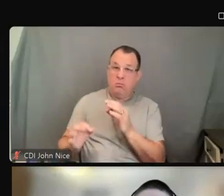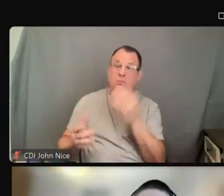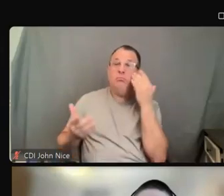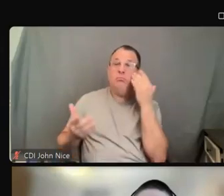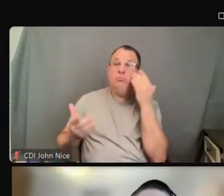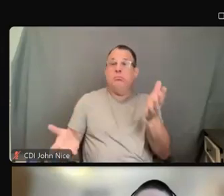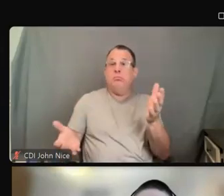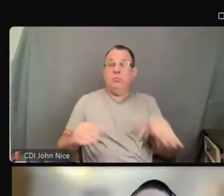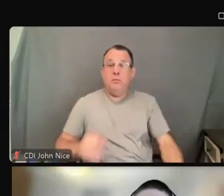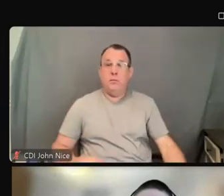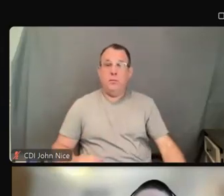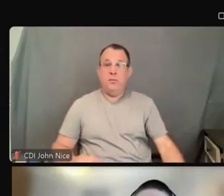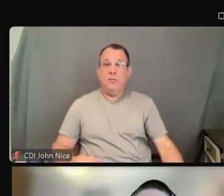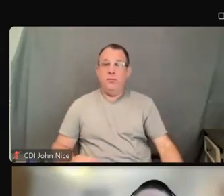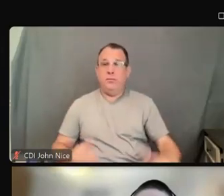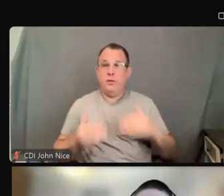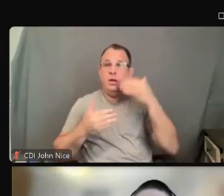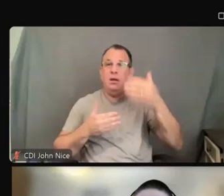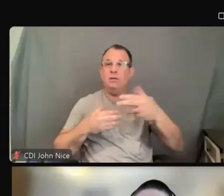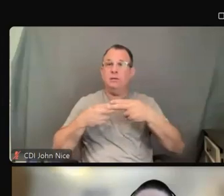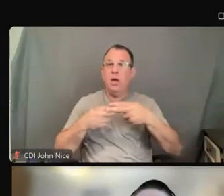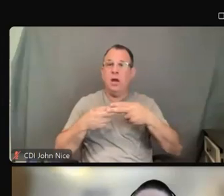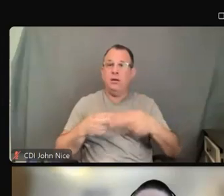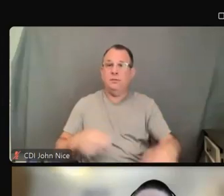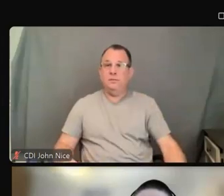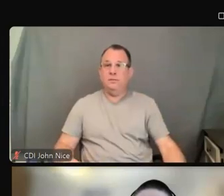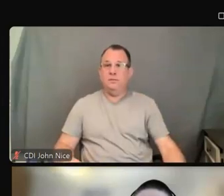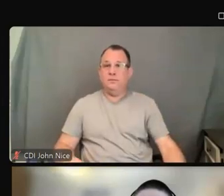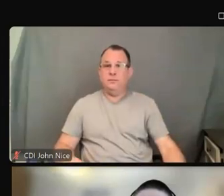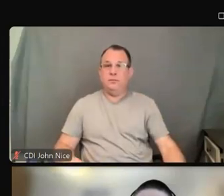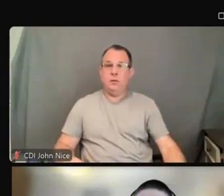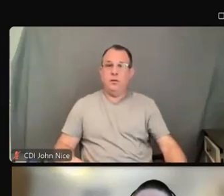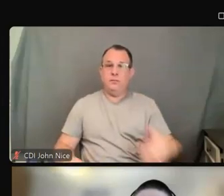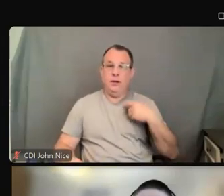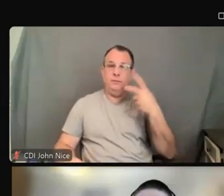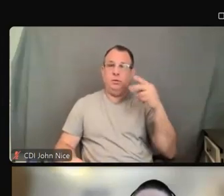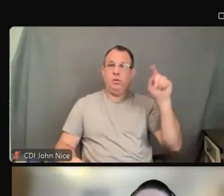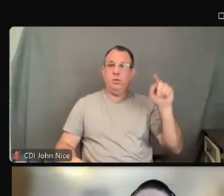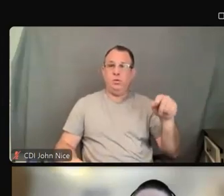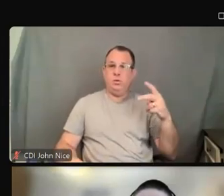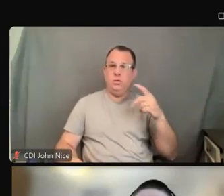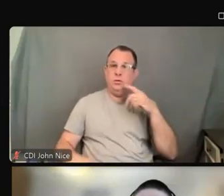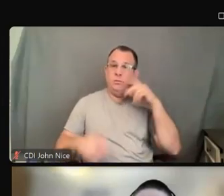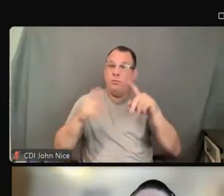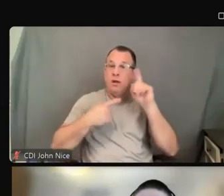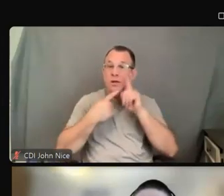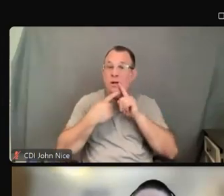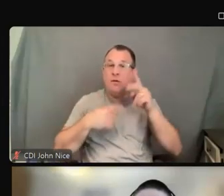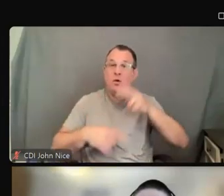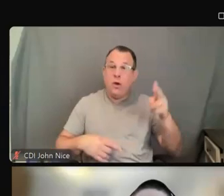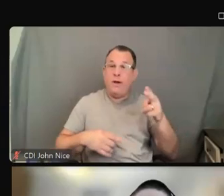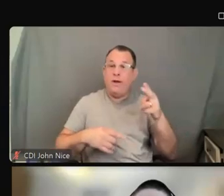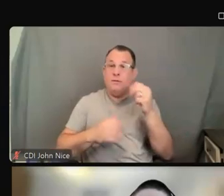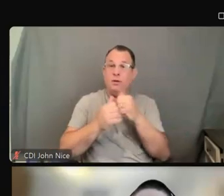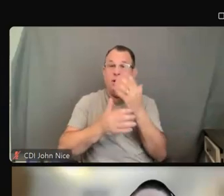On this slide, this reminds us that people who are deaf or hard of hearing often communicate with their hands, so